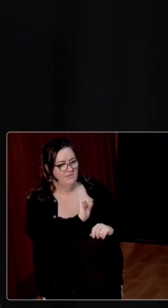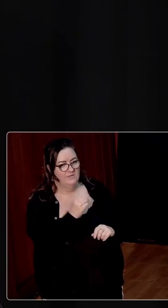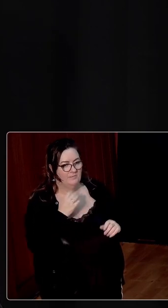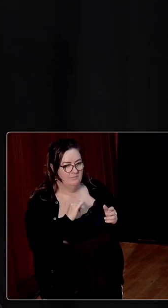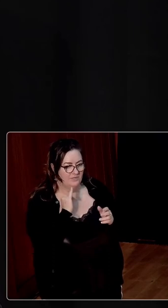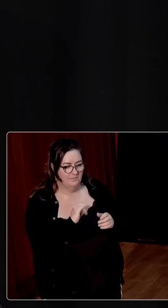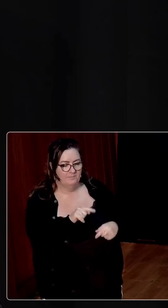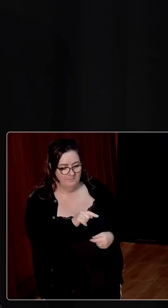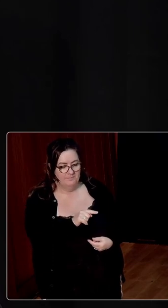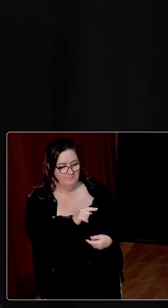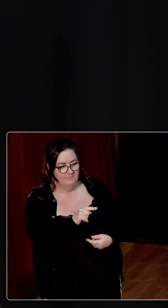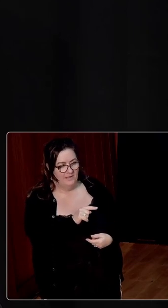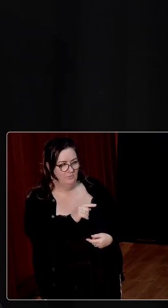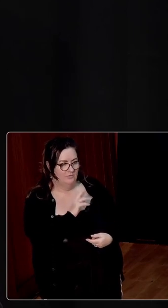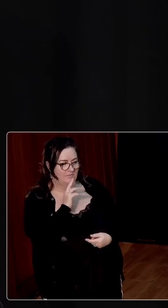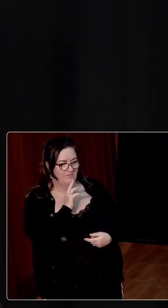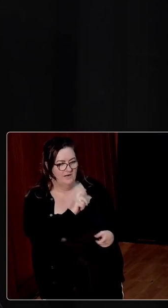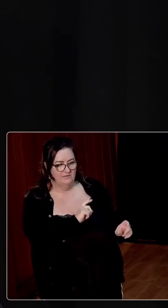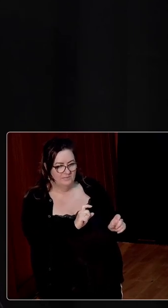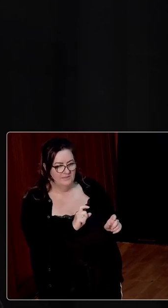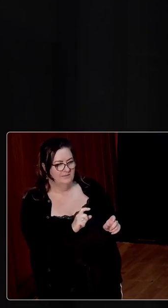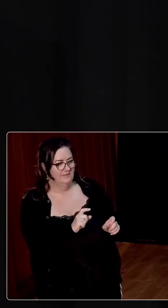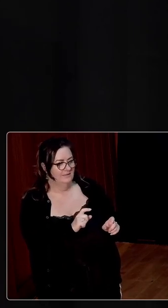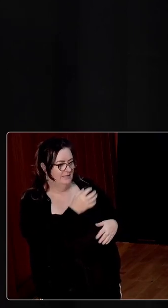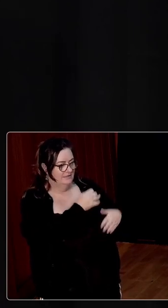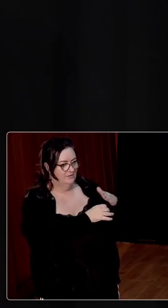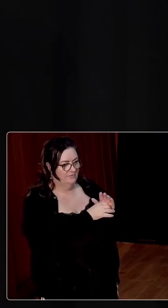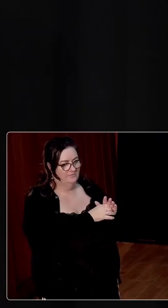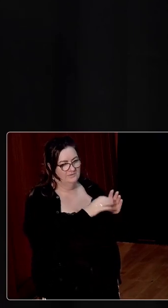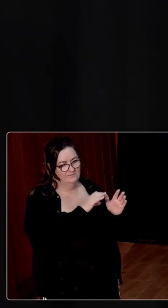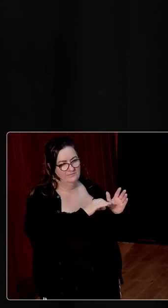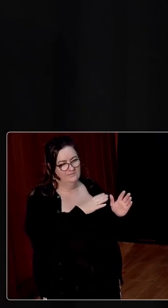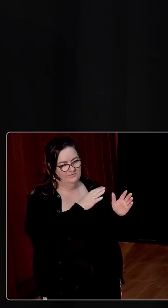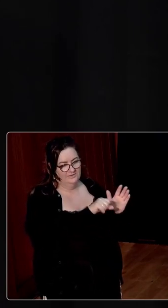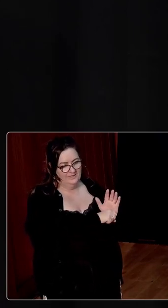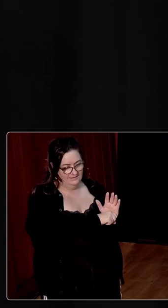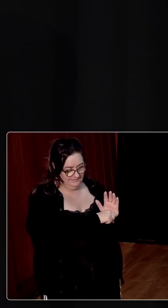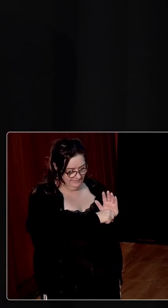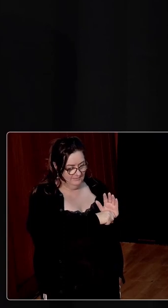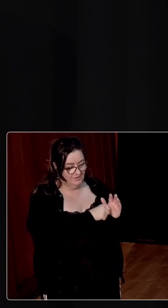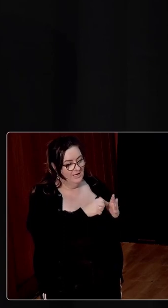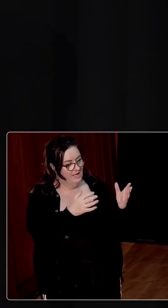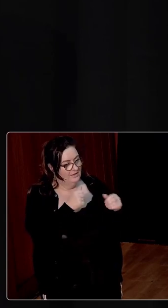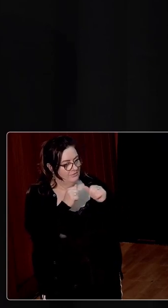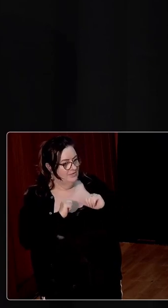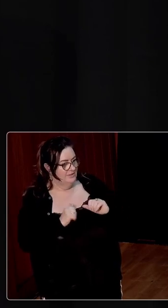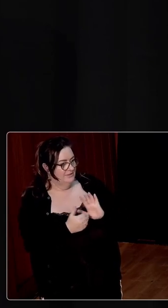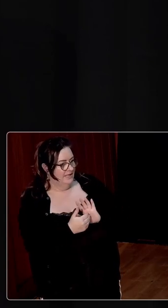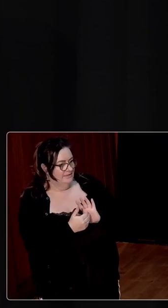favour of stability and the provisional government of the Irish Free State. But certainly a number of priests